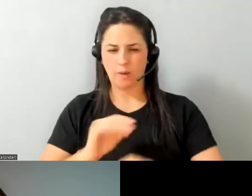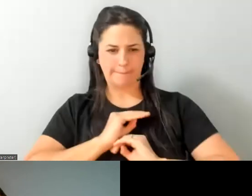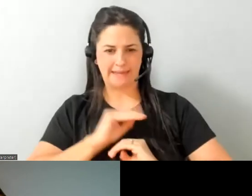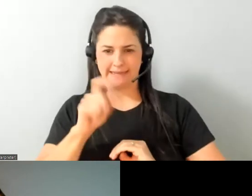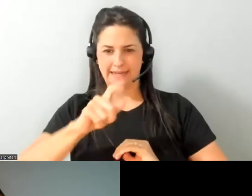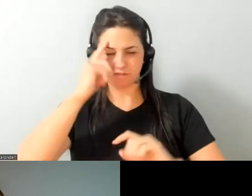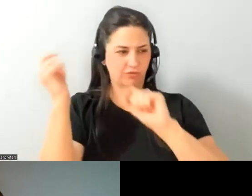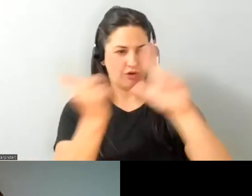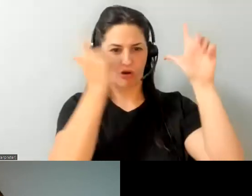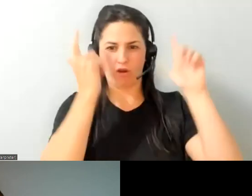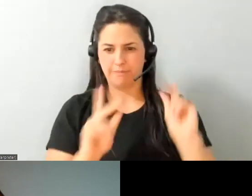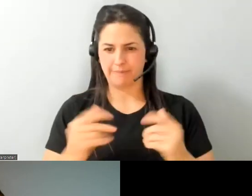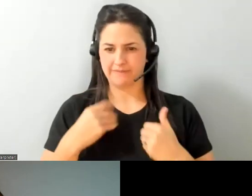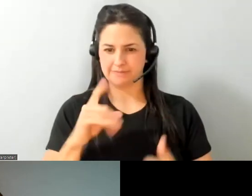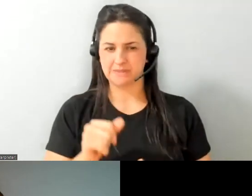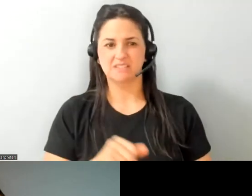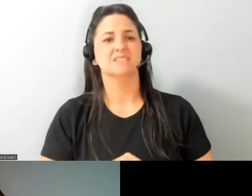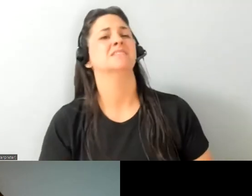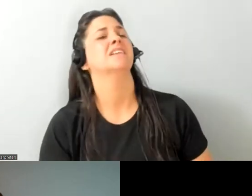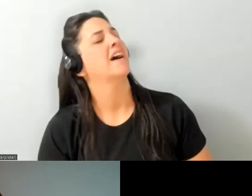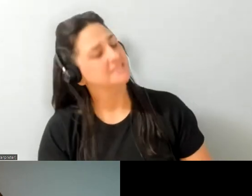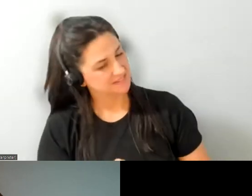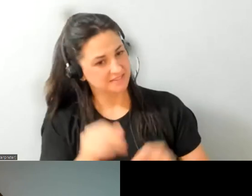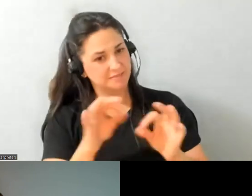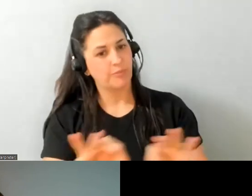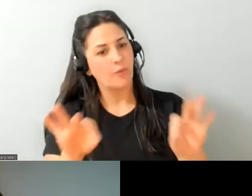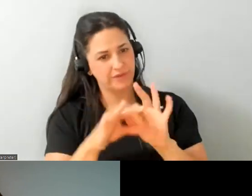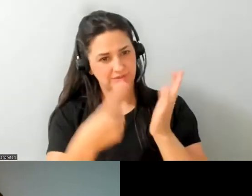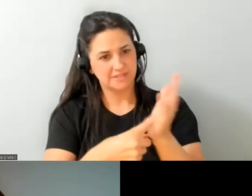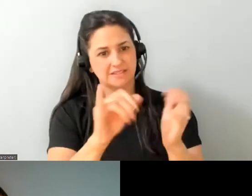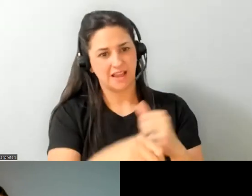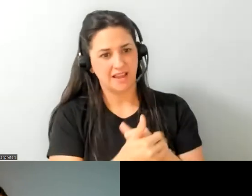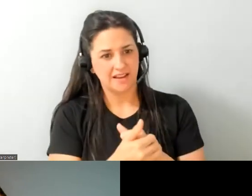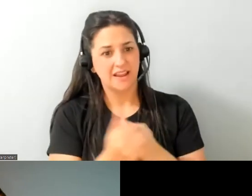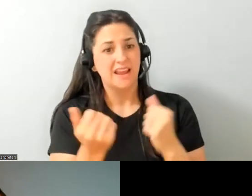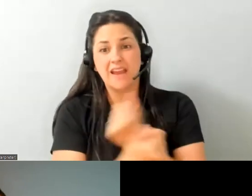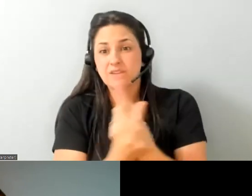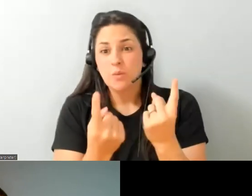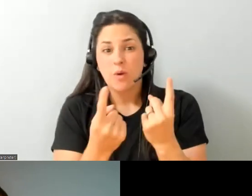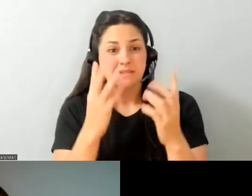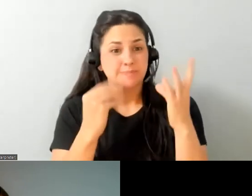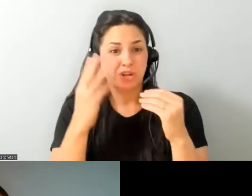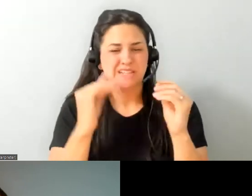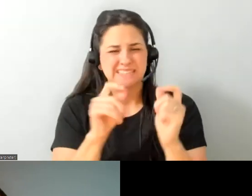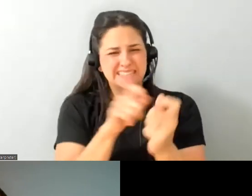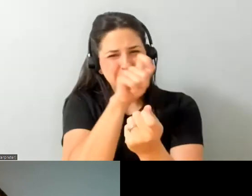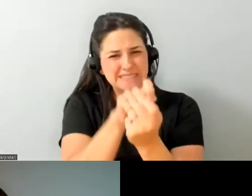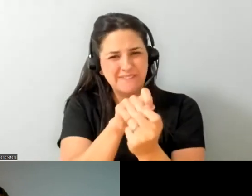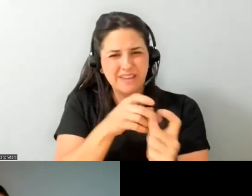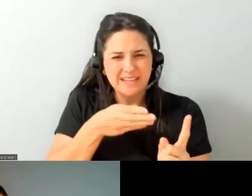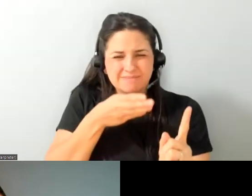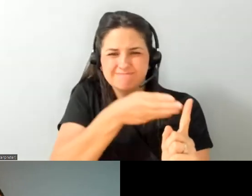it's so important to talk about that because every experience every private experience is so specific to their